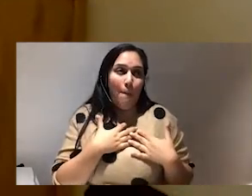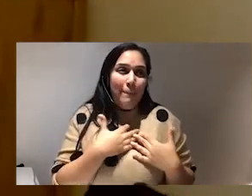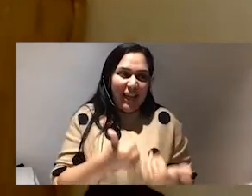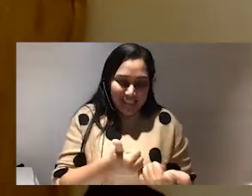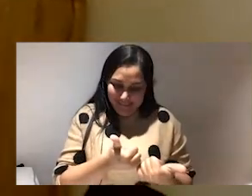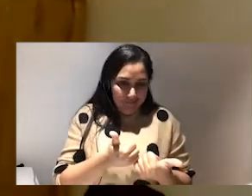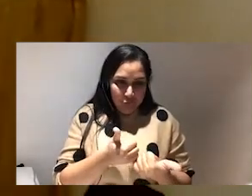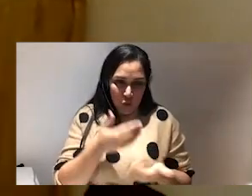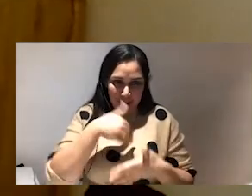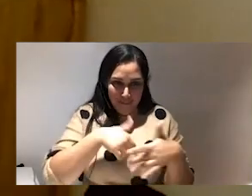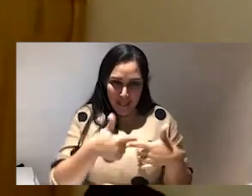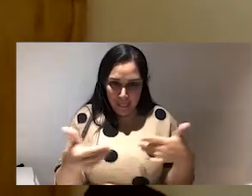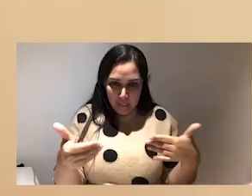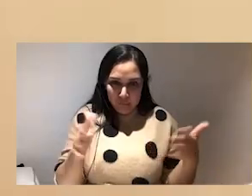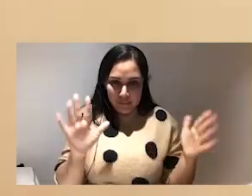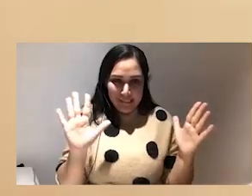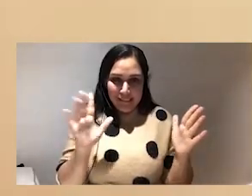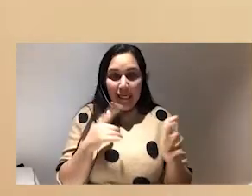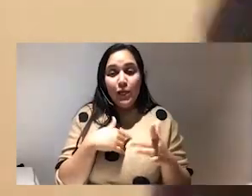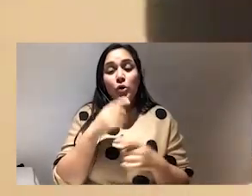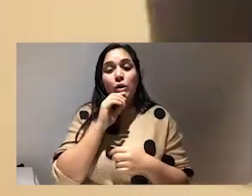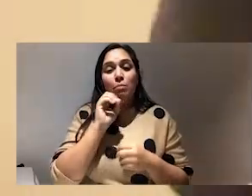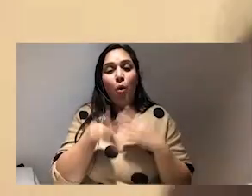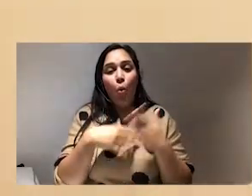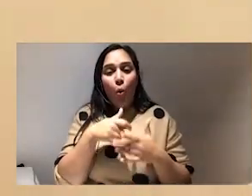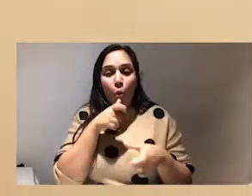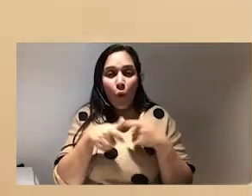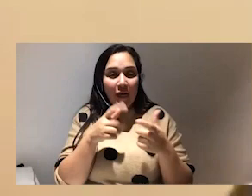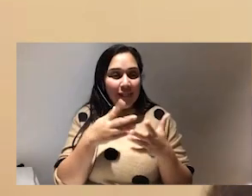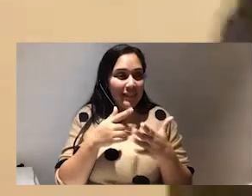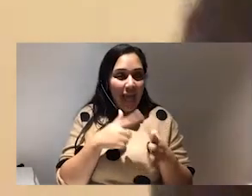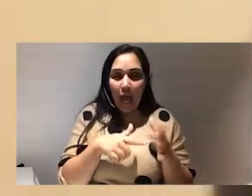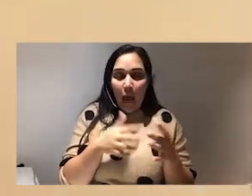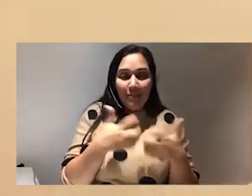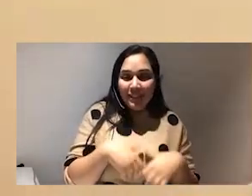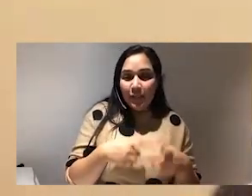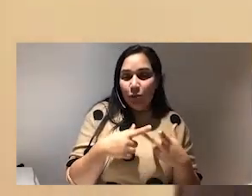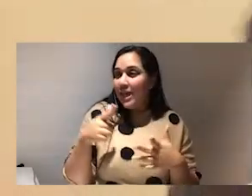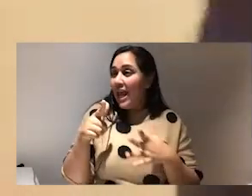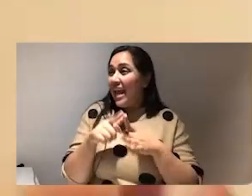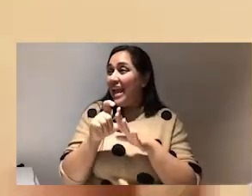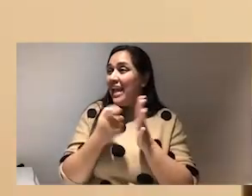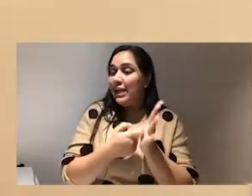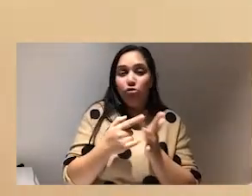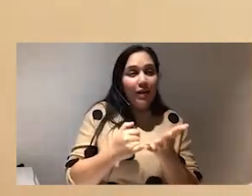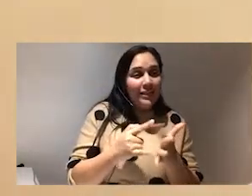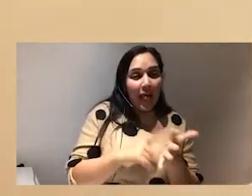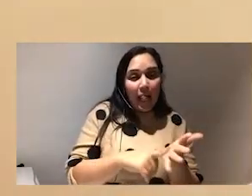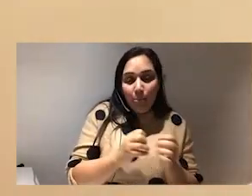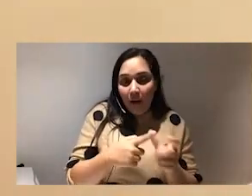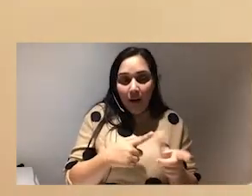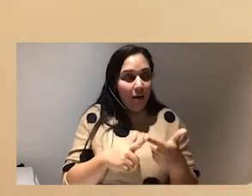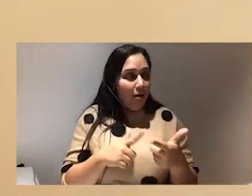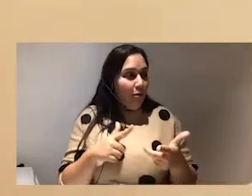could turn me into an AI machine and like spit all the words yes dickhead will come out um Idris Adele compassion would come